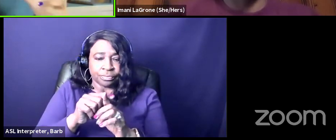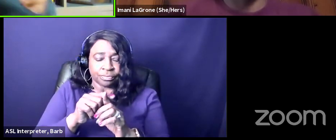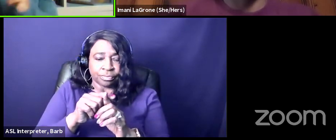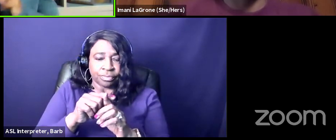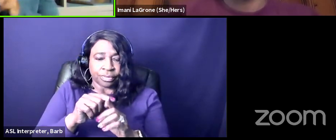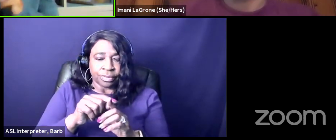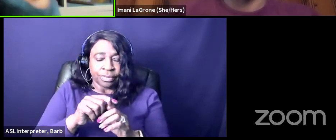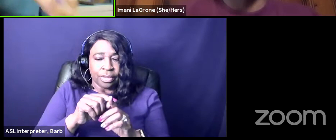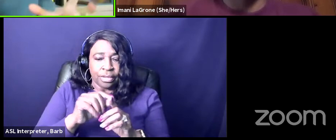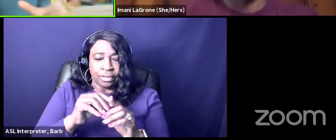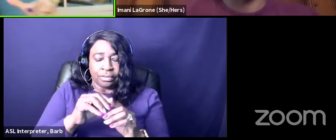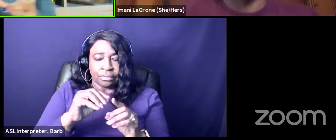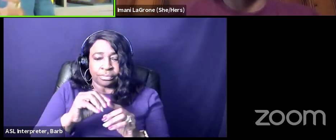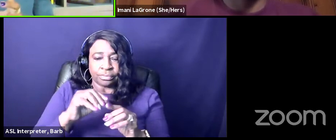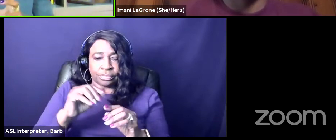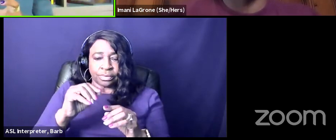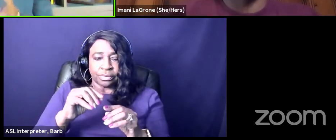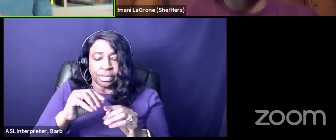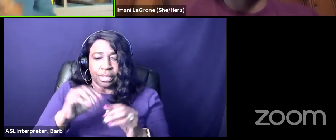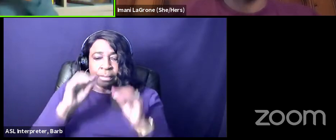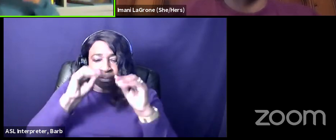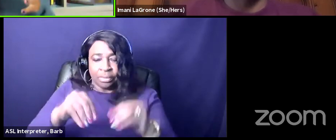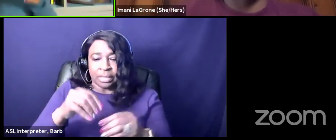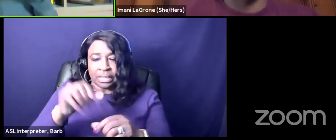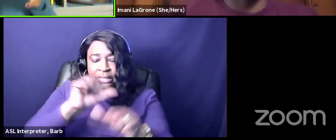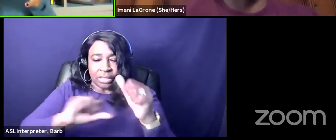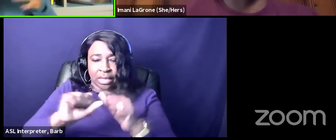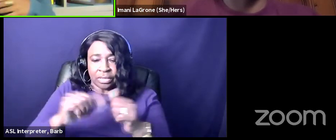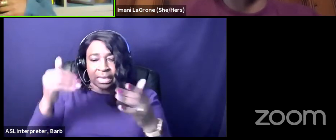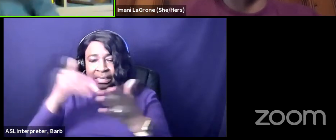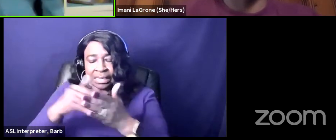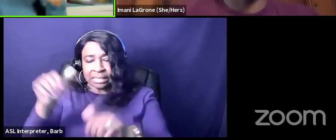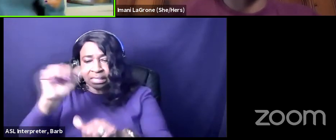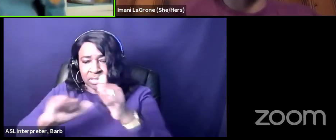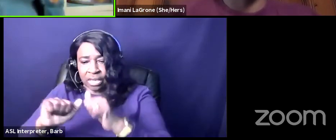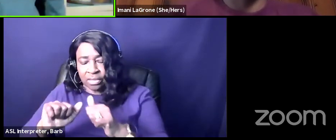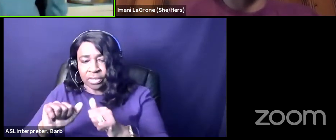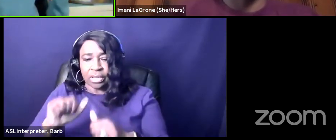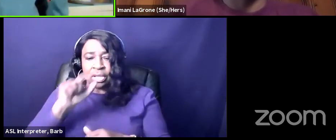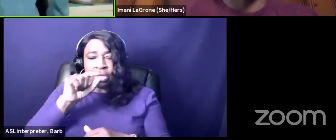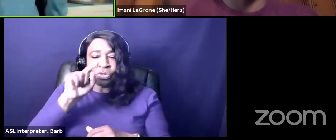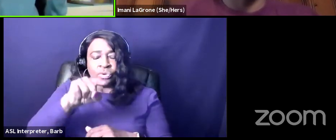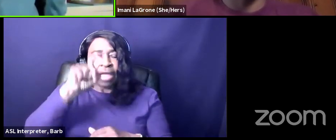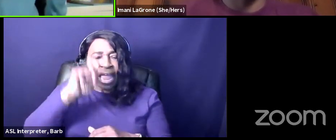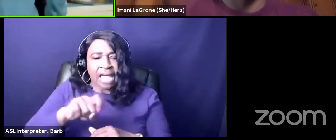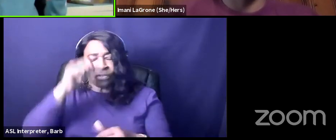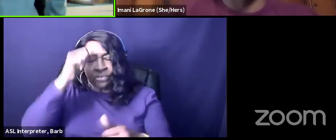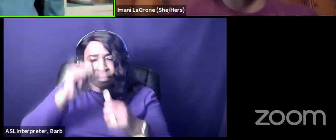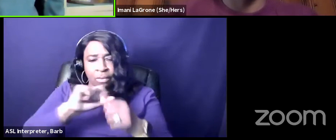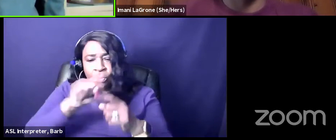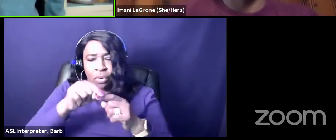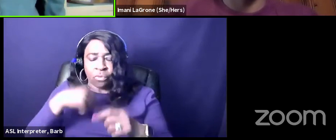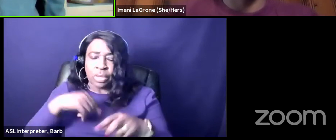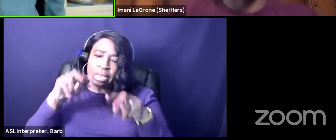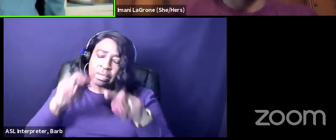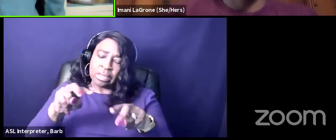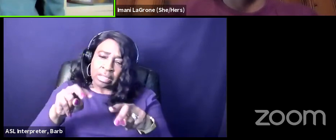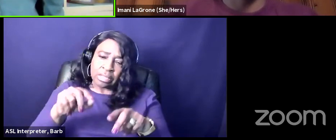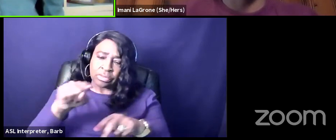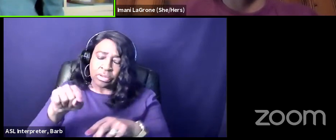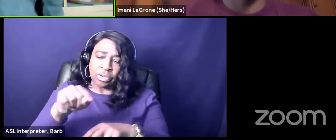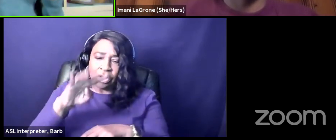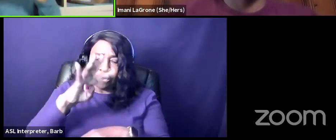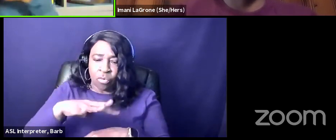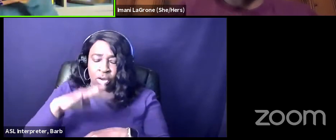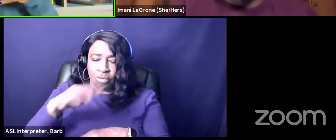against one another about who's ambitious and who's hard working we have to remember when we're looking at say 44 million black